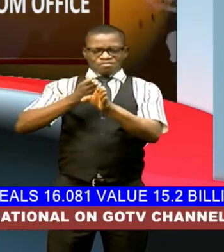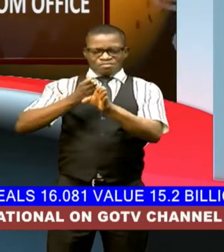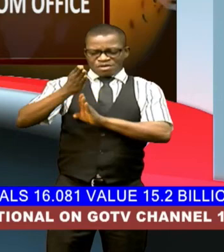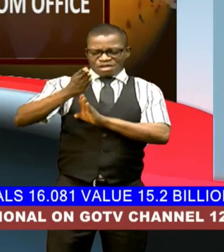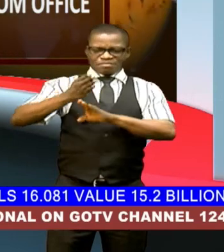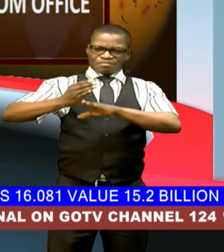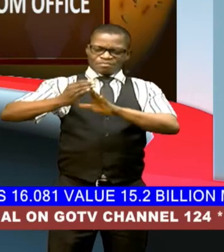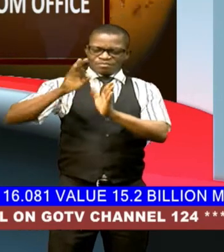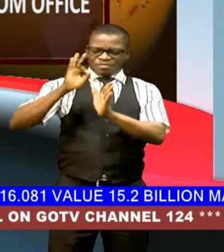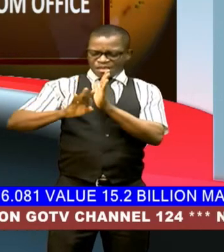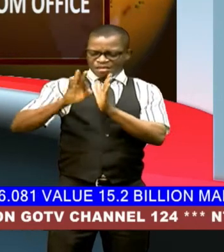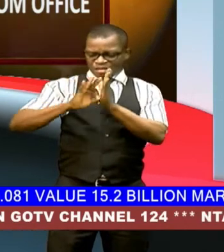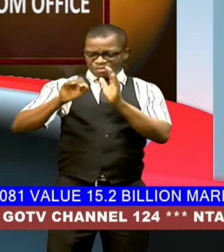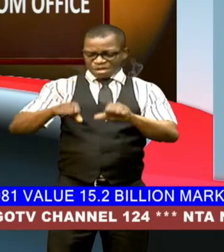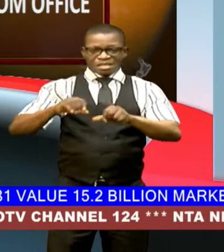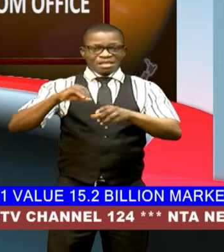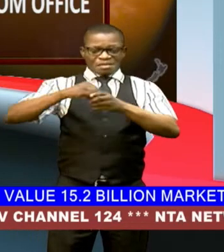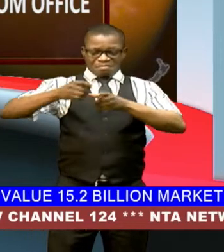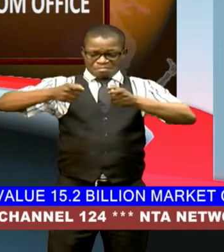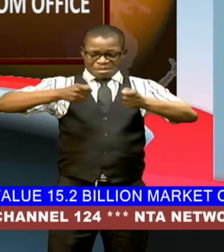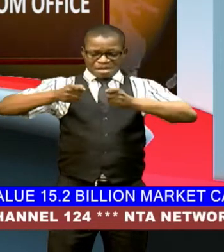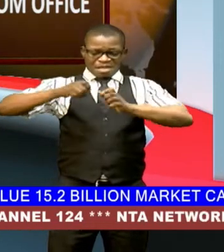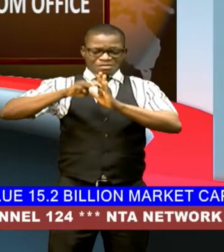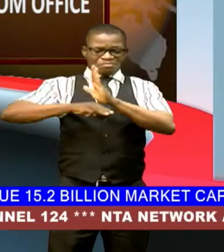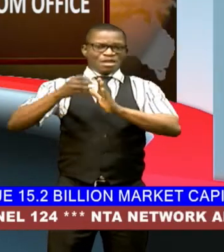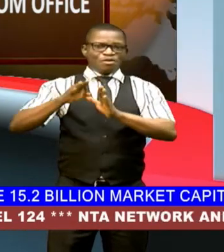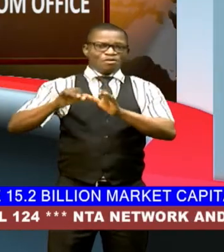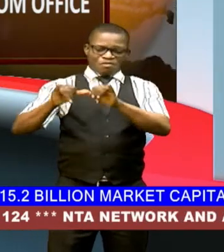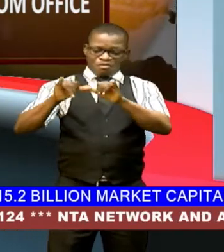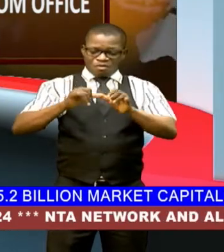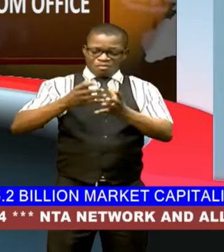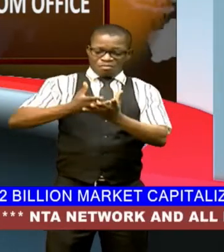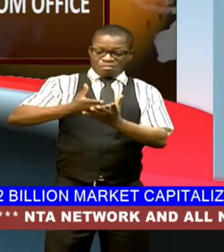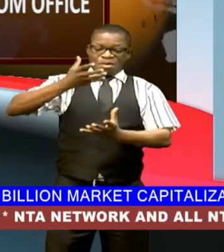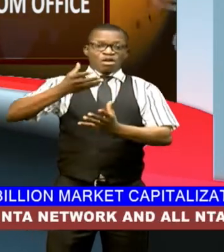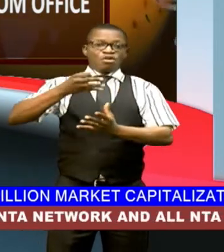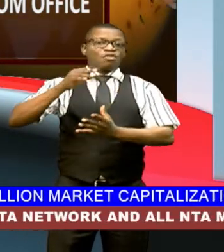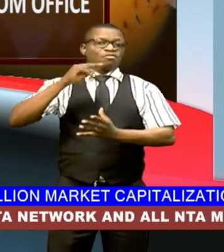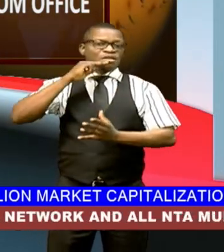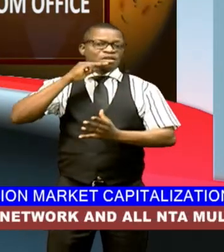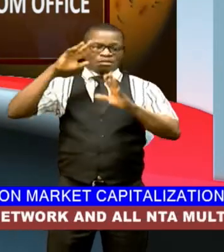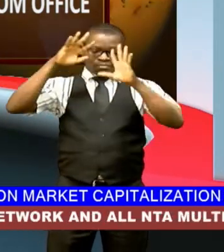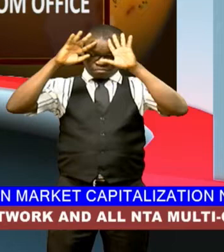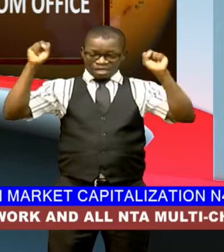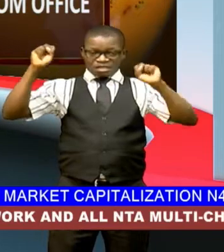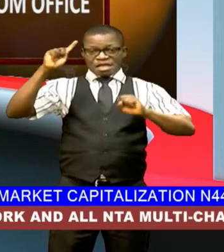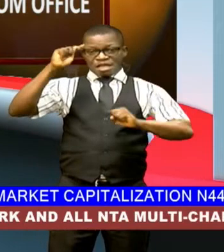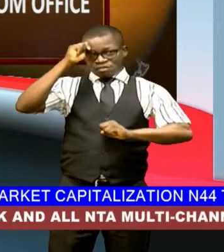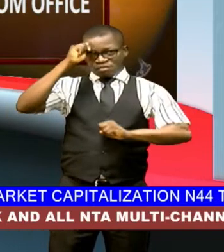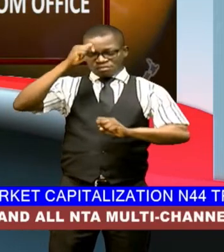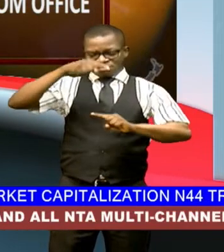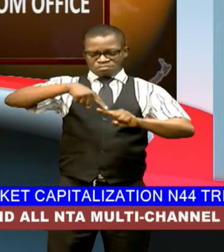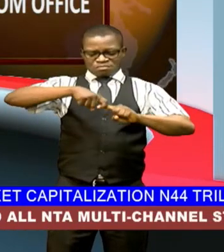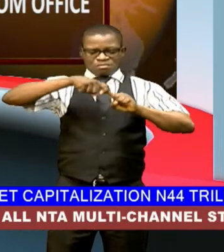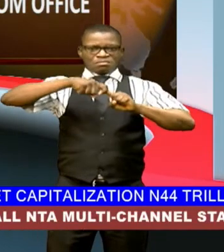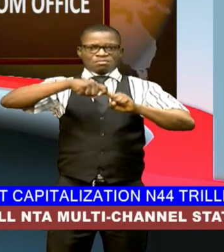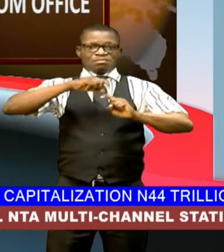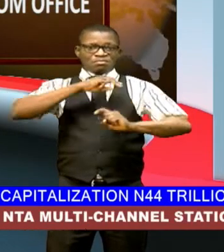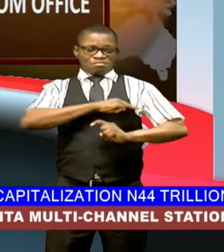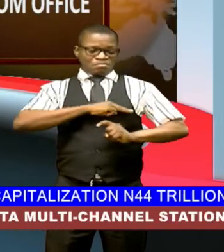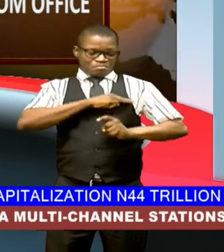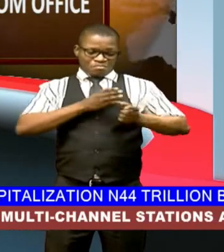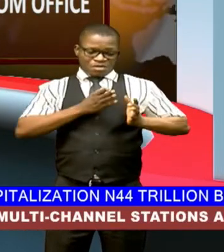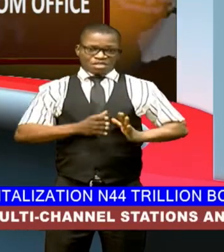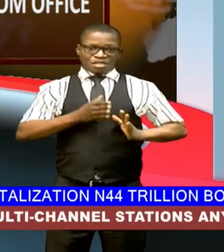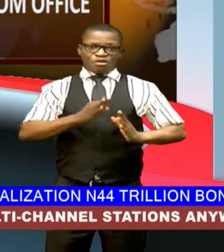accountability in the management of the commenced commonwealth of nigerians president bolatinobu suspends the minister of humanitarian affairs and poverty